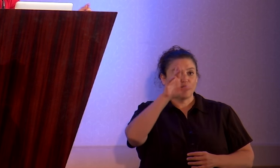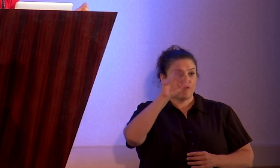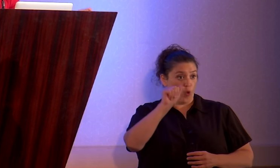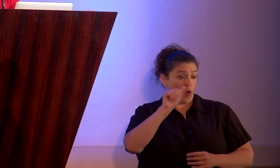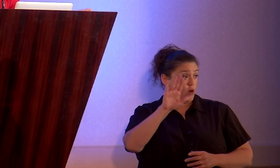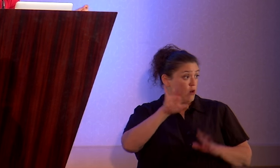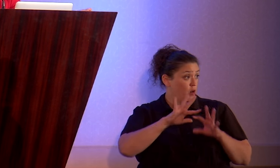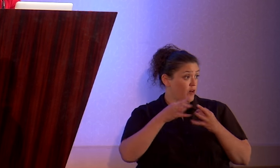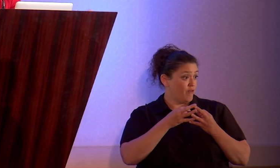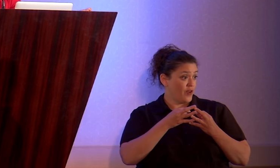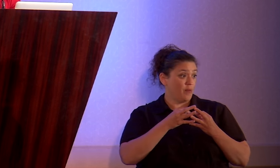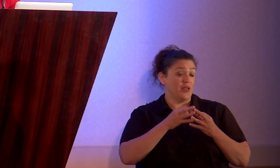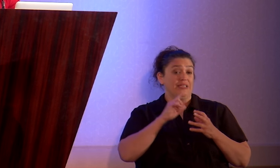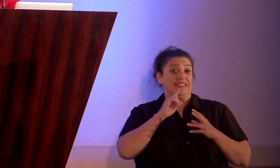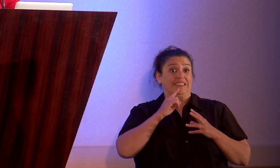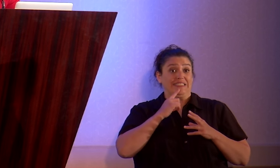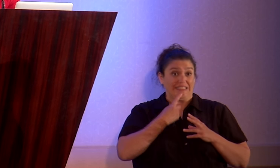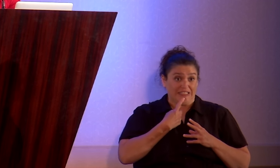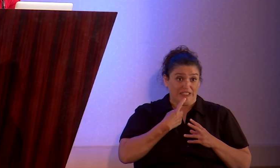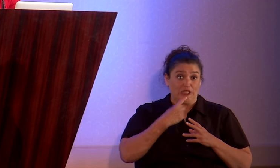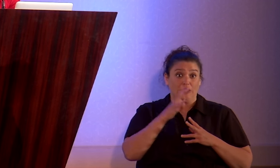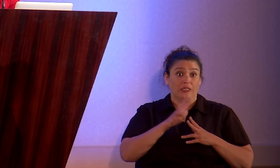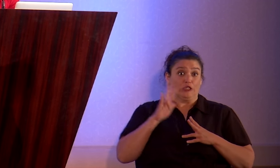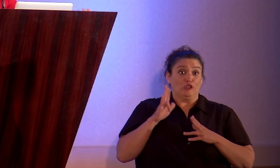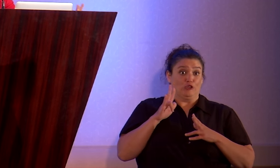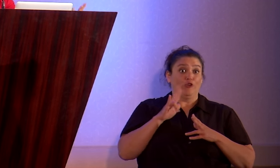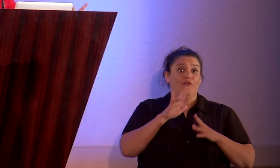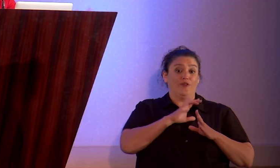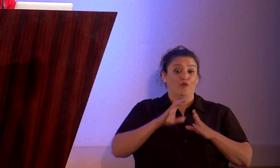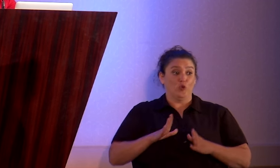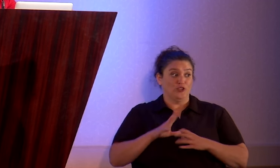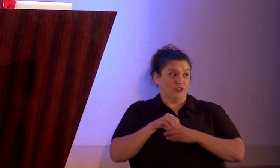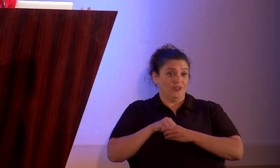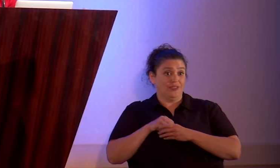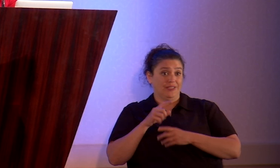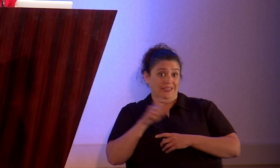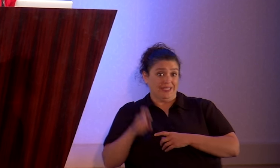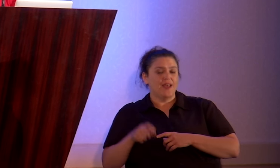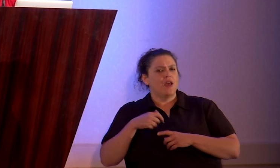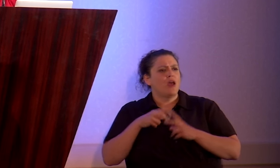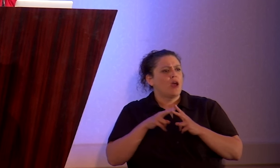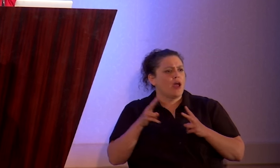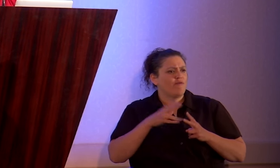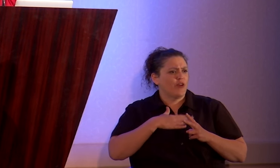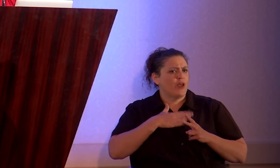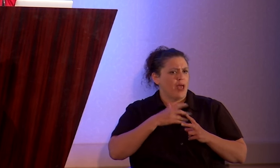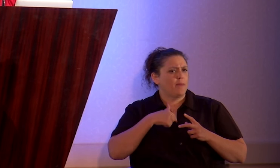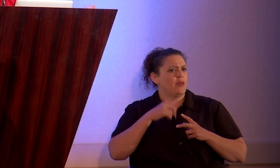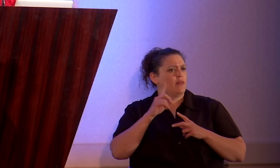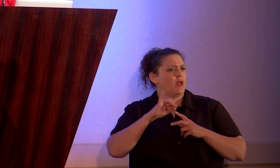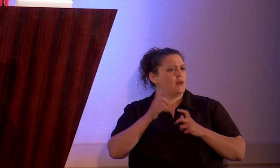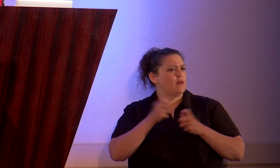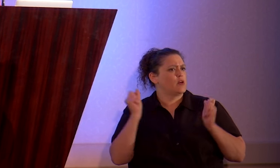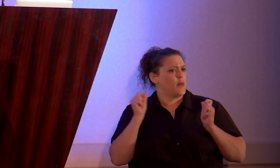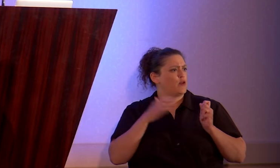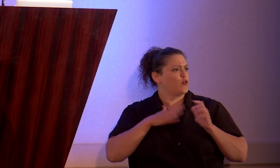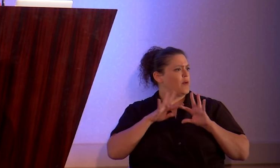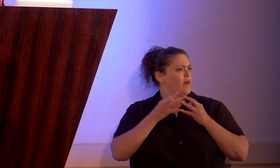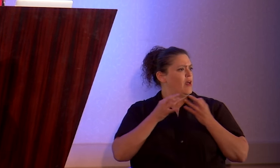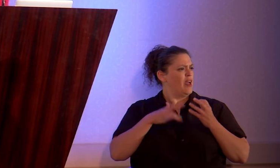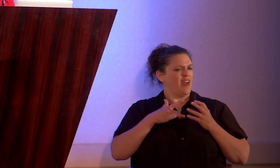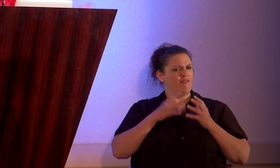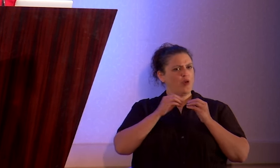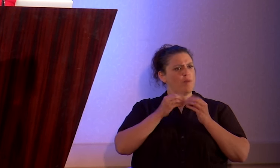family are intensely conservative Christians in Texas, I'm extremely happy that I did come out to my family. I feel much more